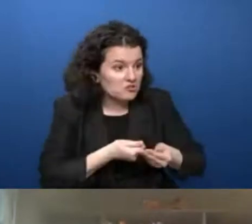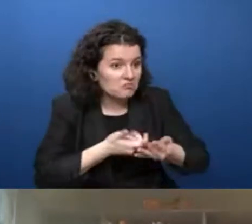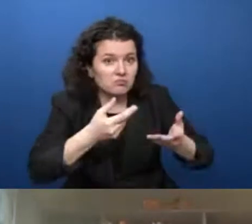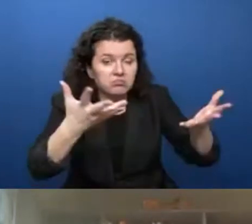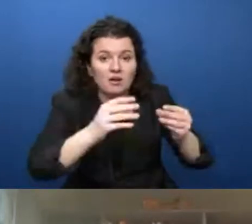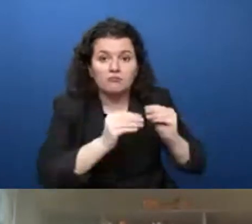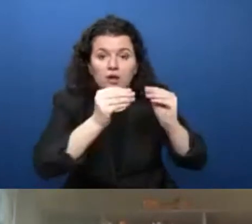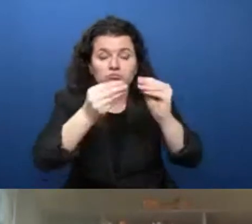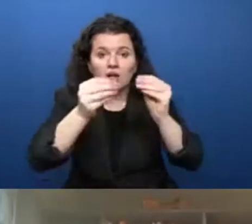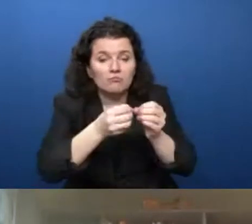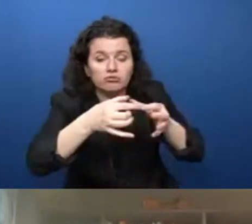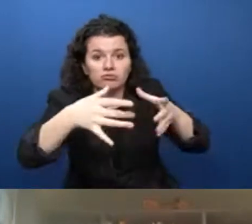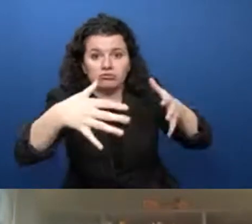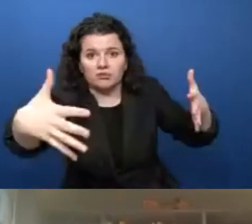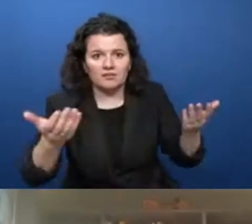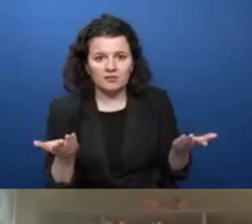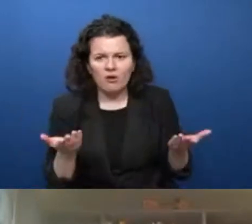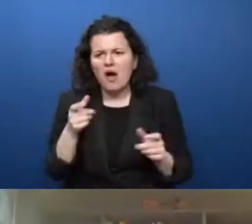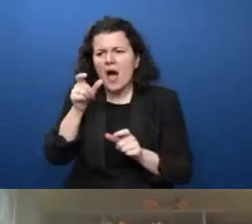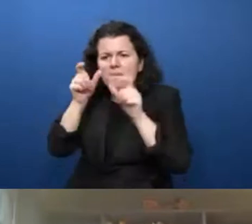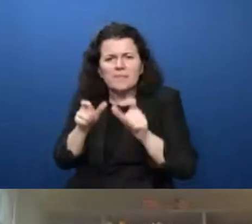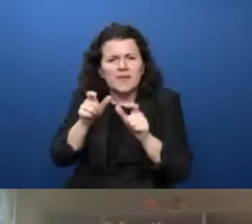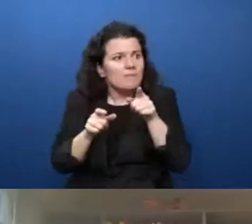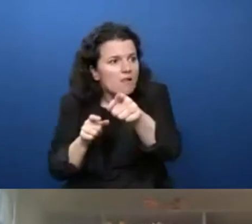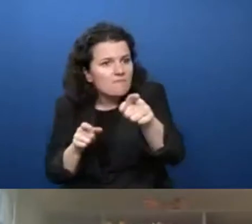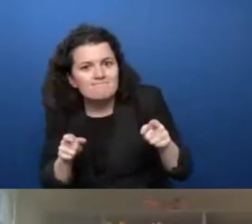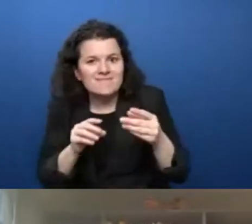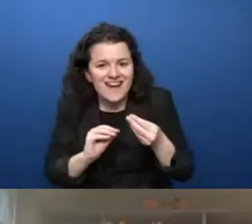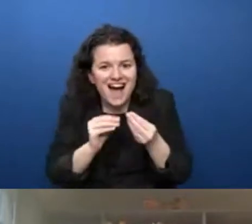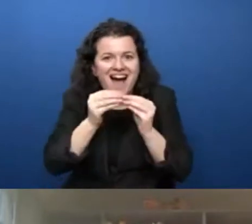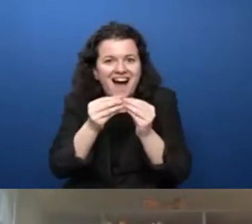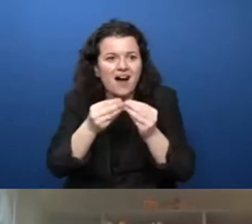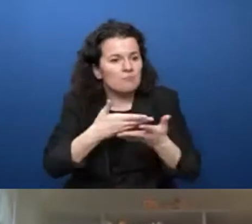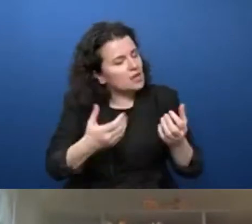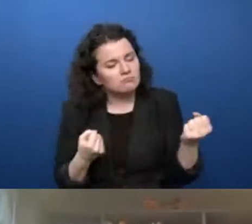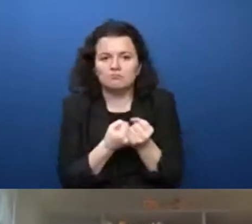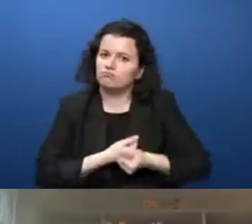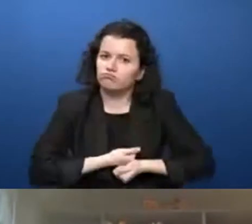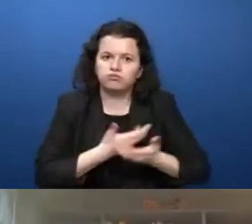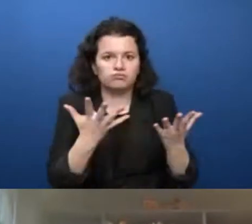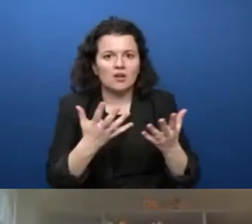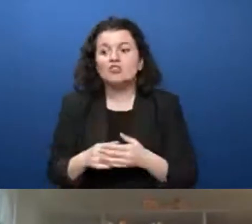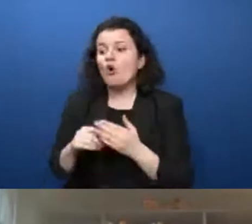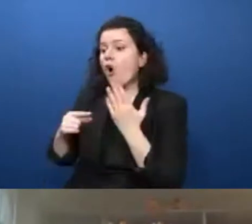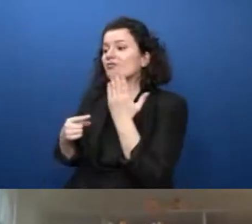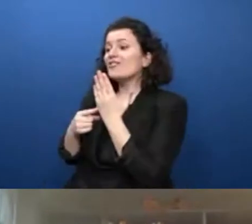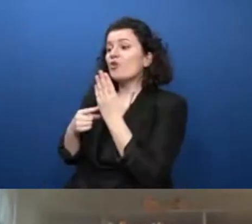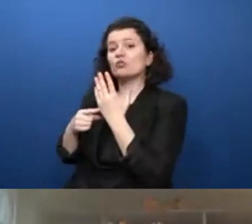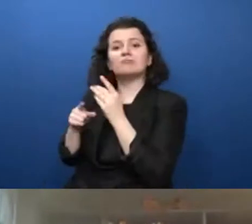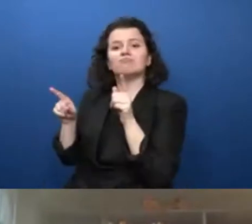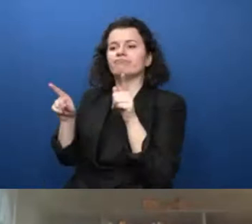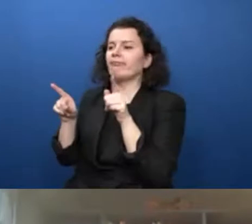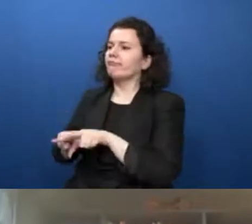that we have a diverse group of people who are contributing to the ways that technologies are created is critical for